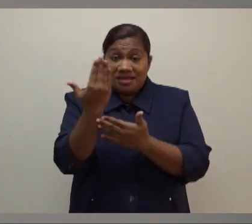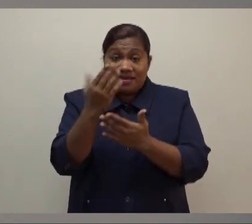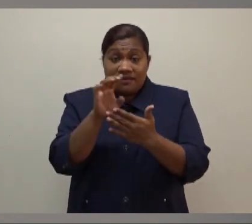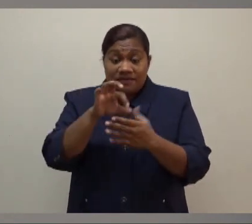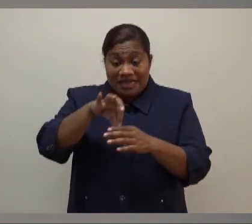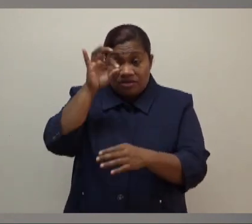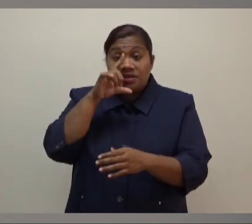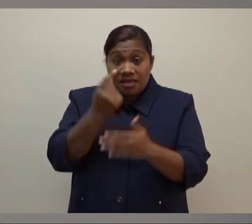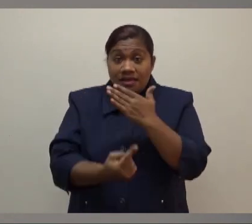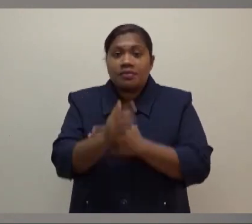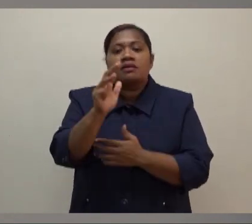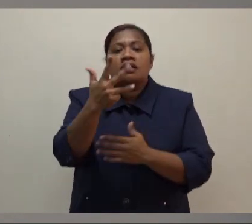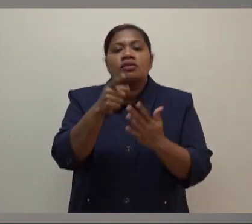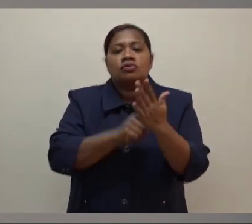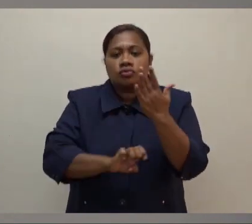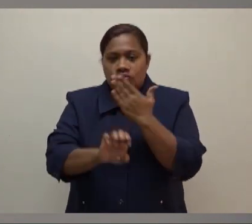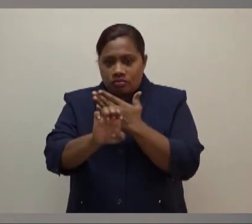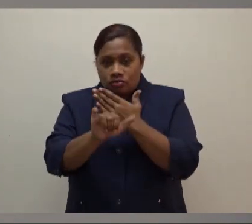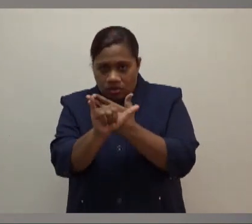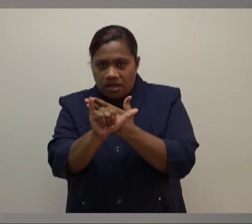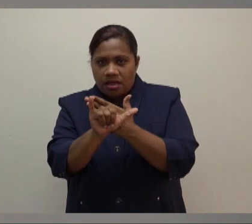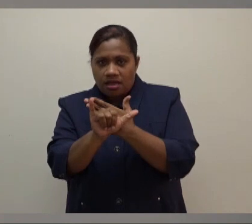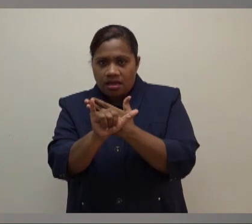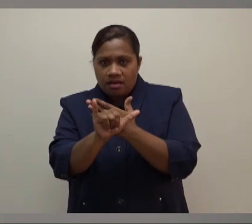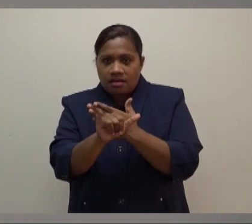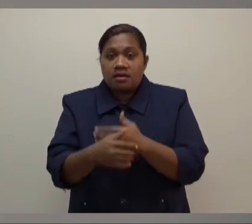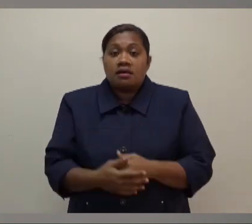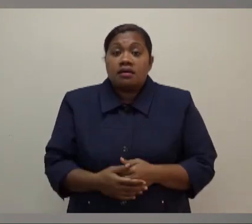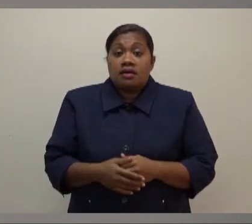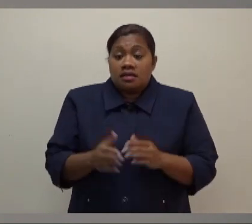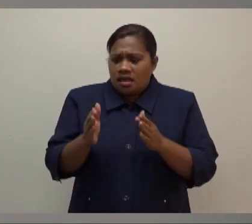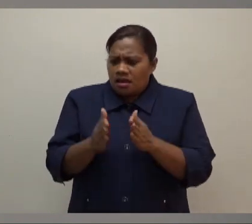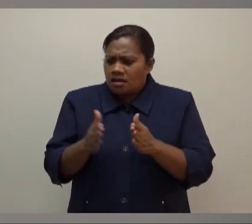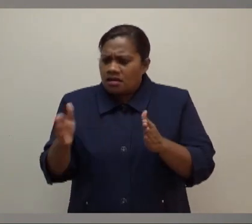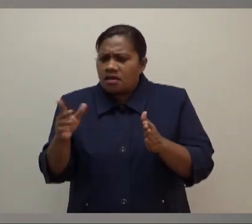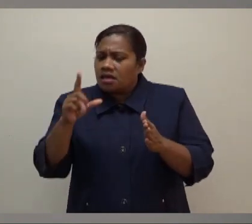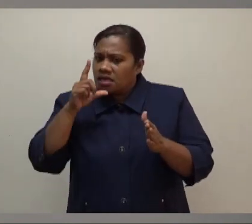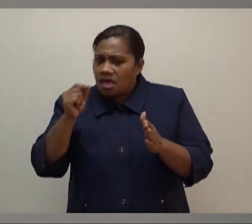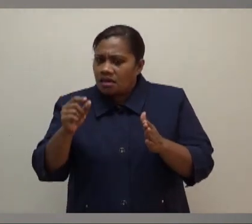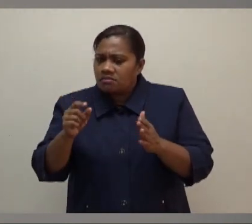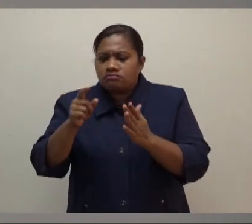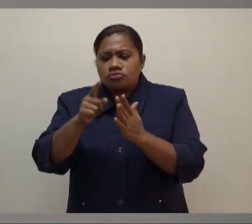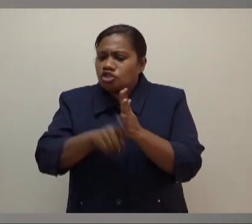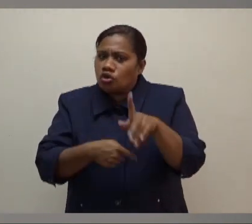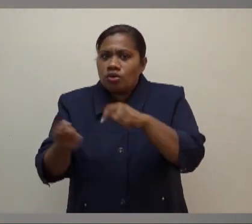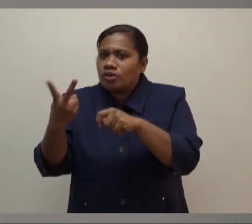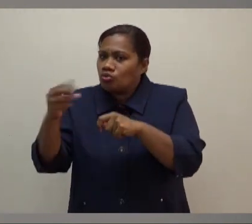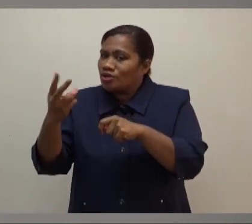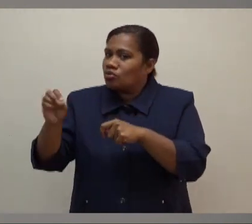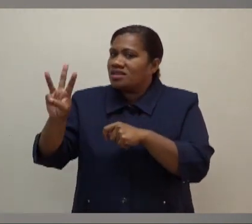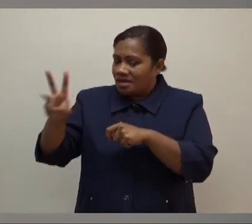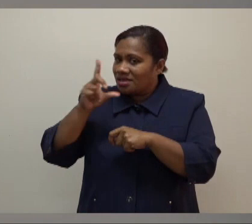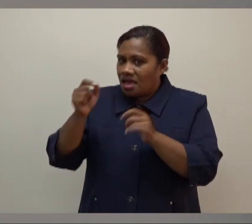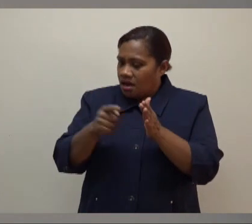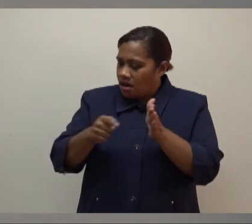or thereafter, any Wednesday, up until, I think it's early January 2023. So, that's